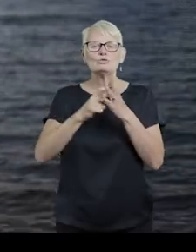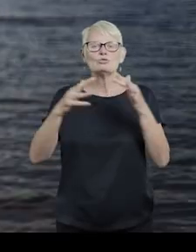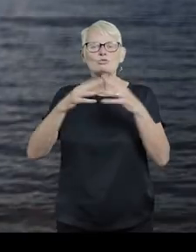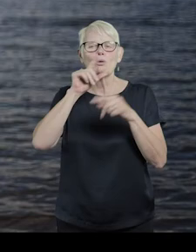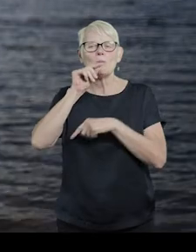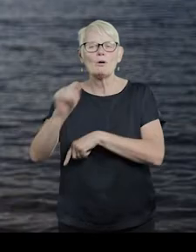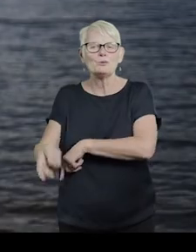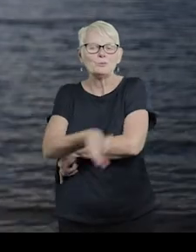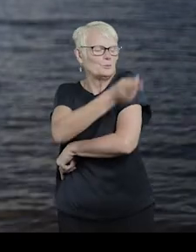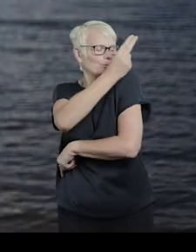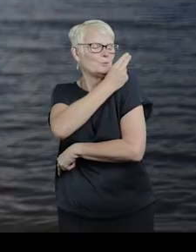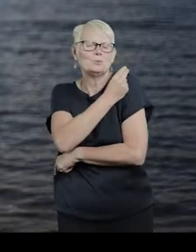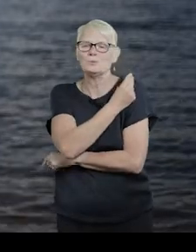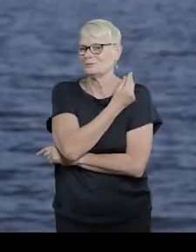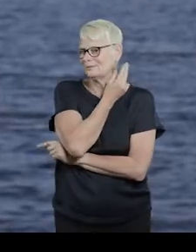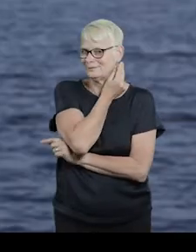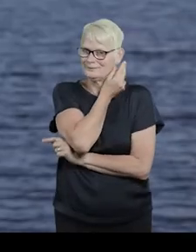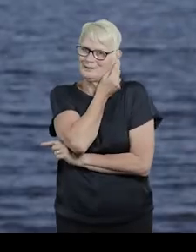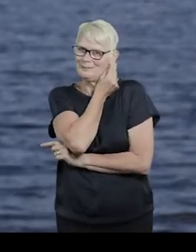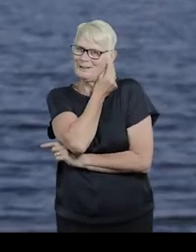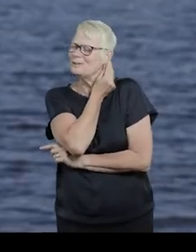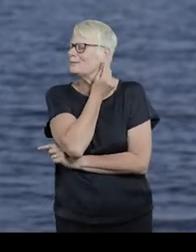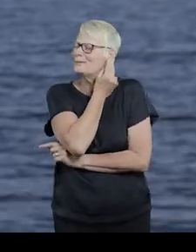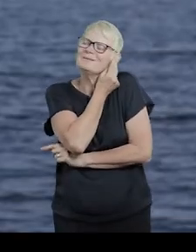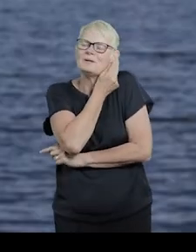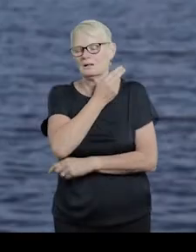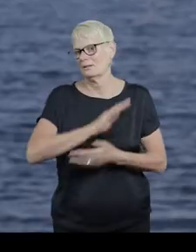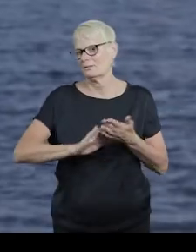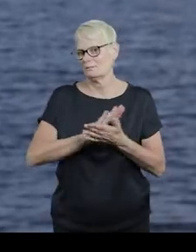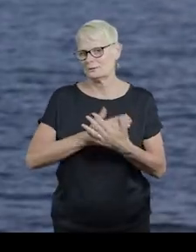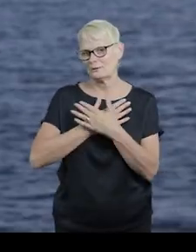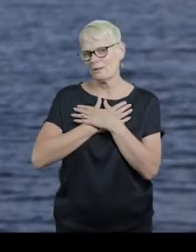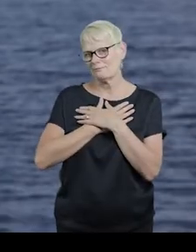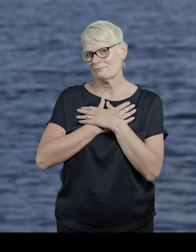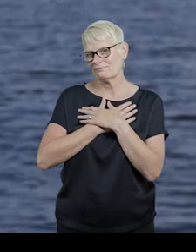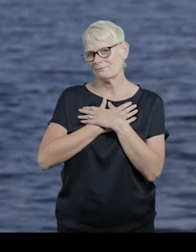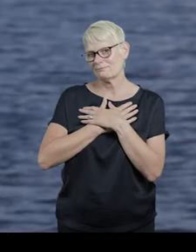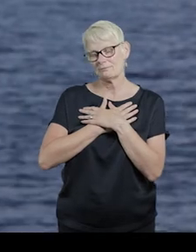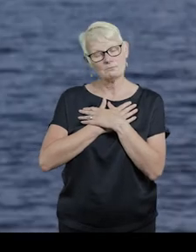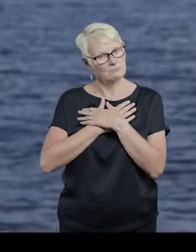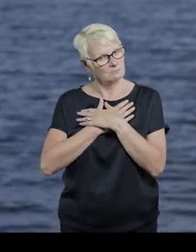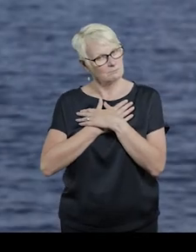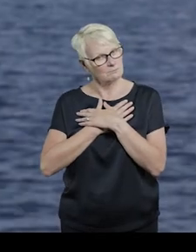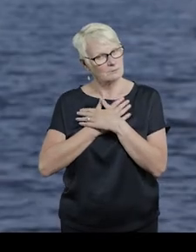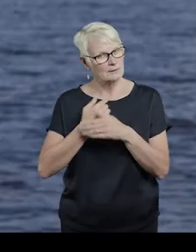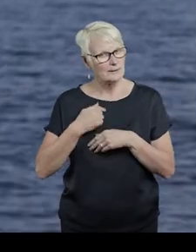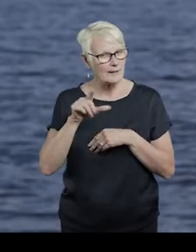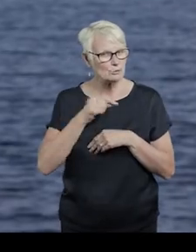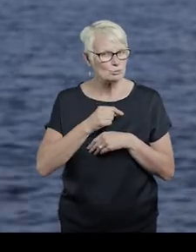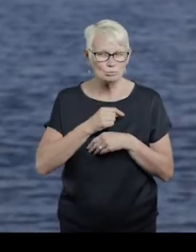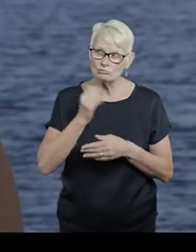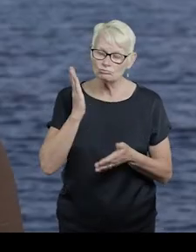on my shoulder at the traffic lights. Nibbles my earlobe. Left for love. Did I choose